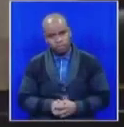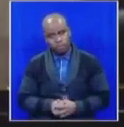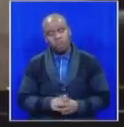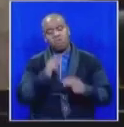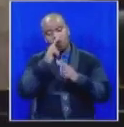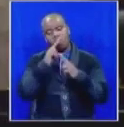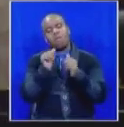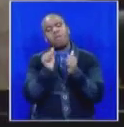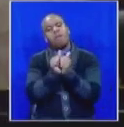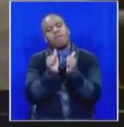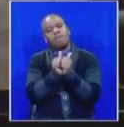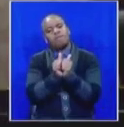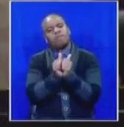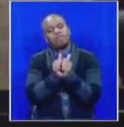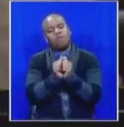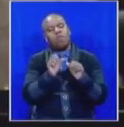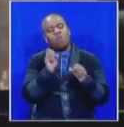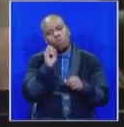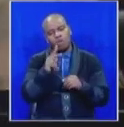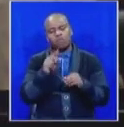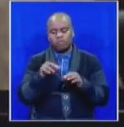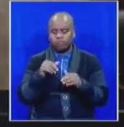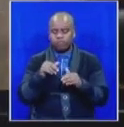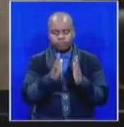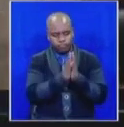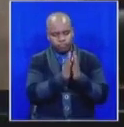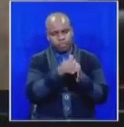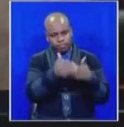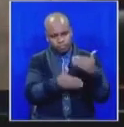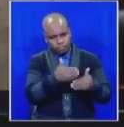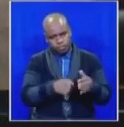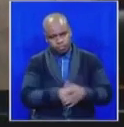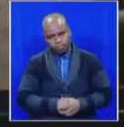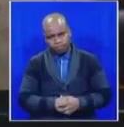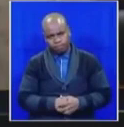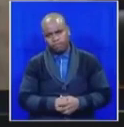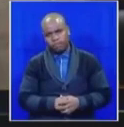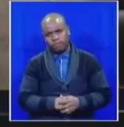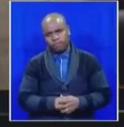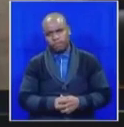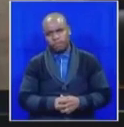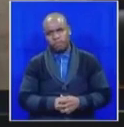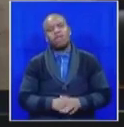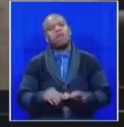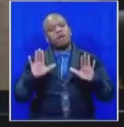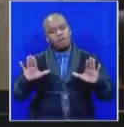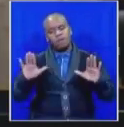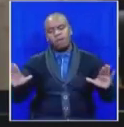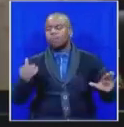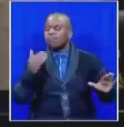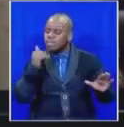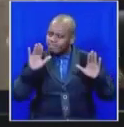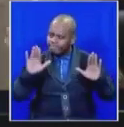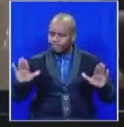let me proceed honorable member please uh uh be orderly honorable members